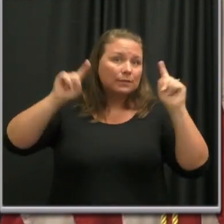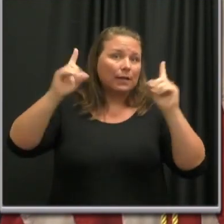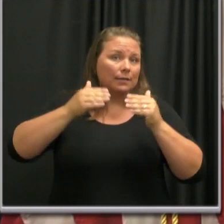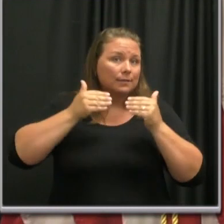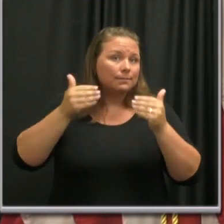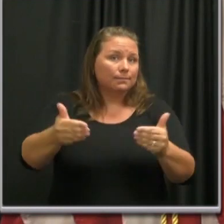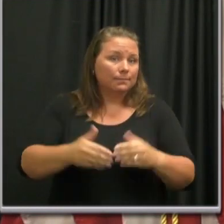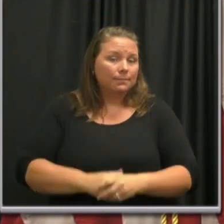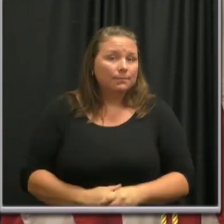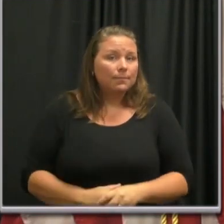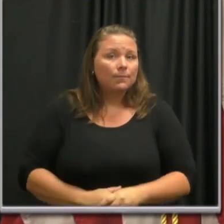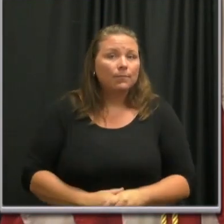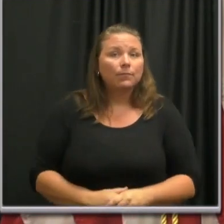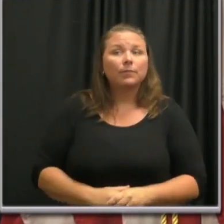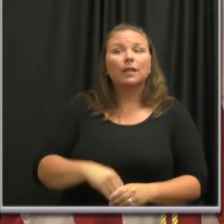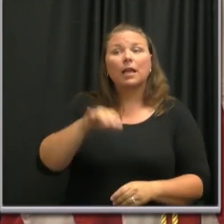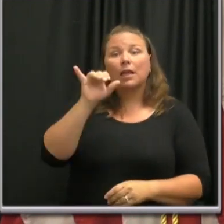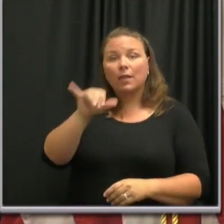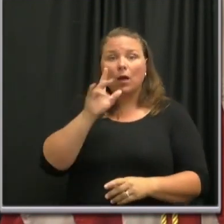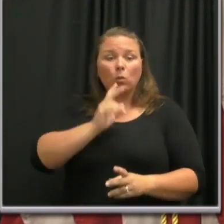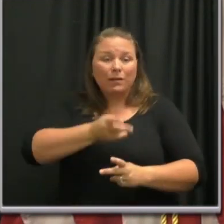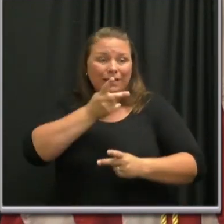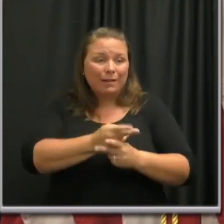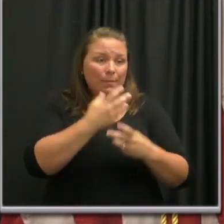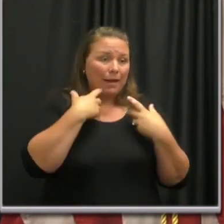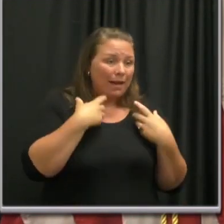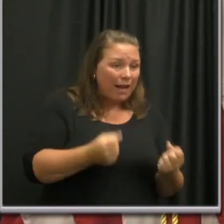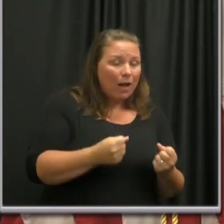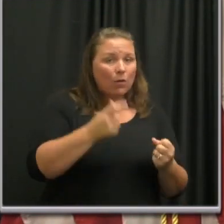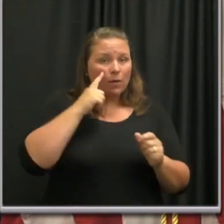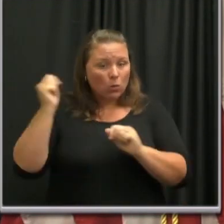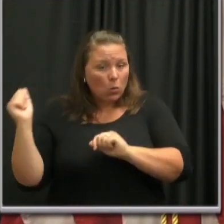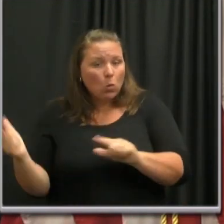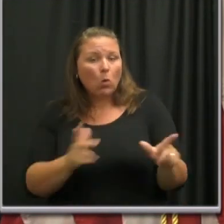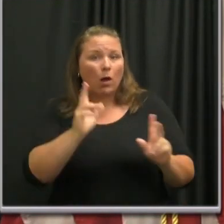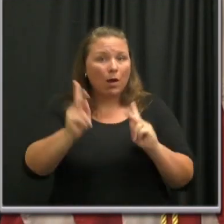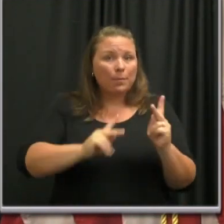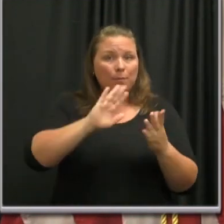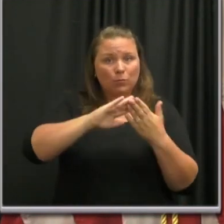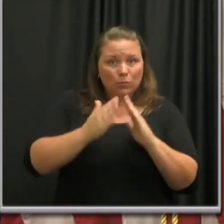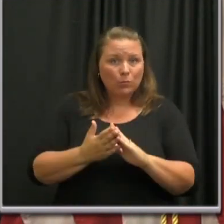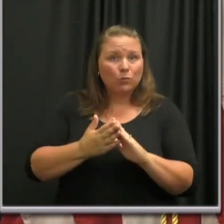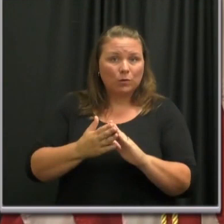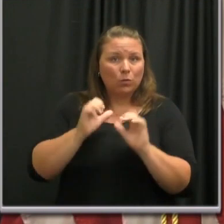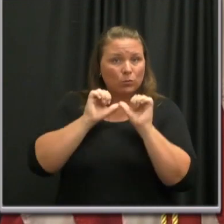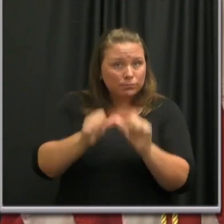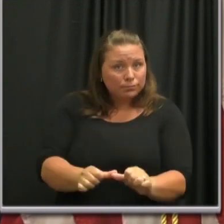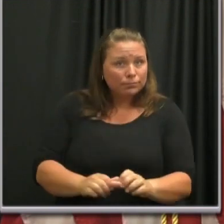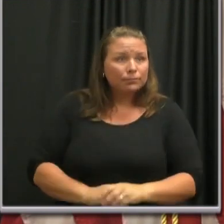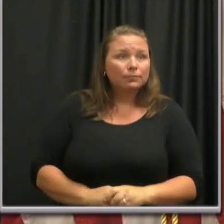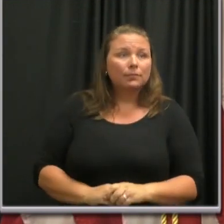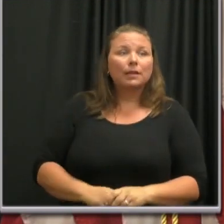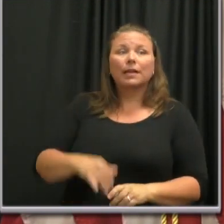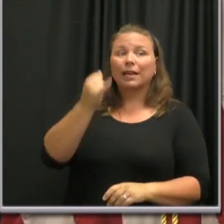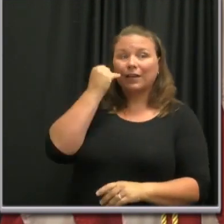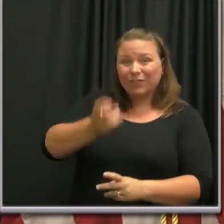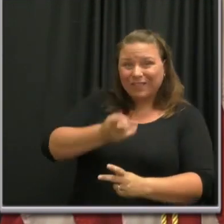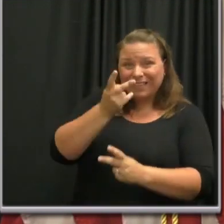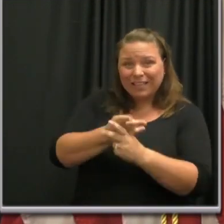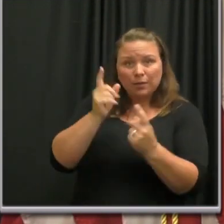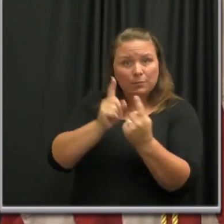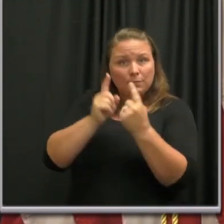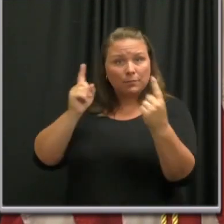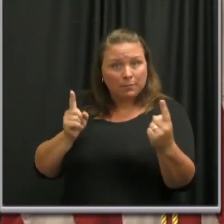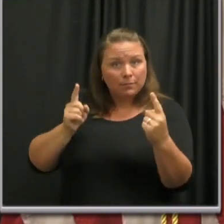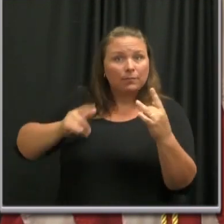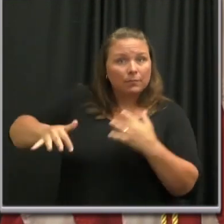restart and the health and well-being of everyone in our community. By maintaining a safe social distance